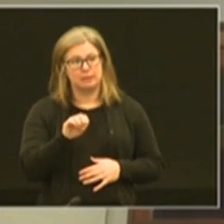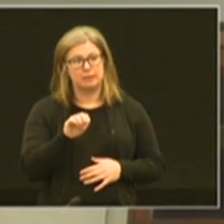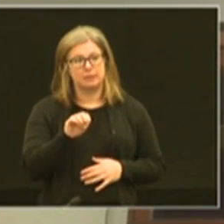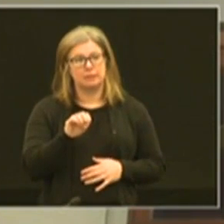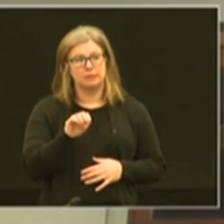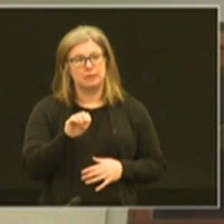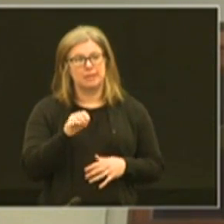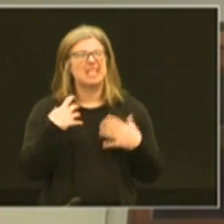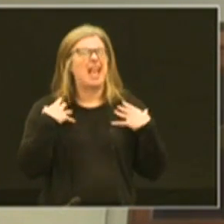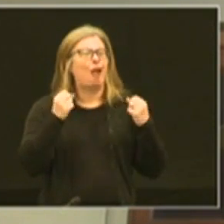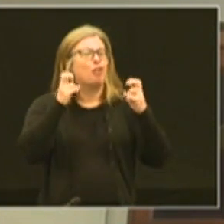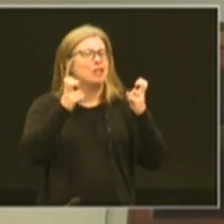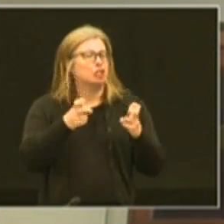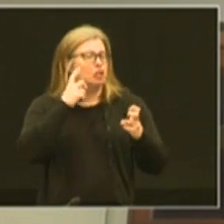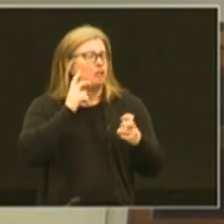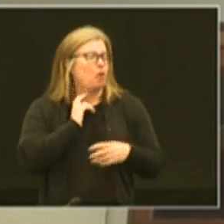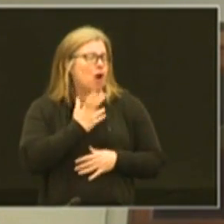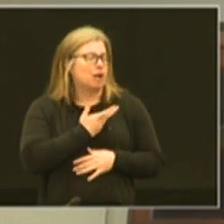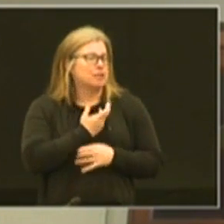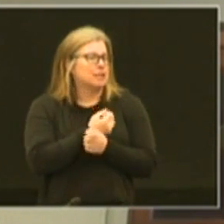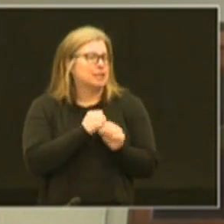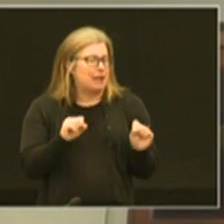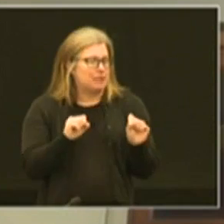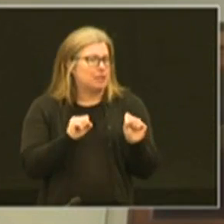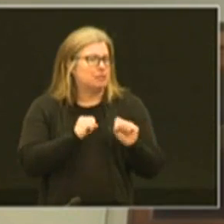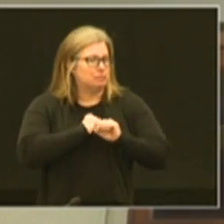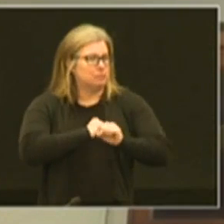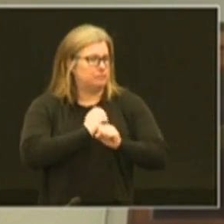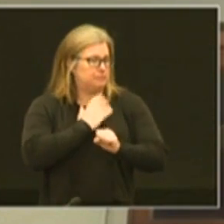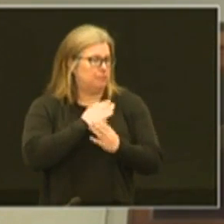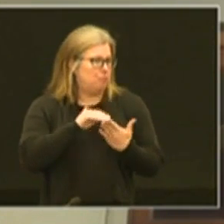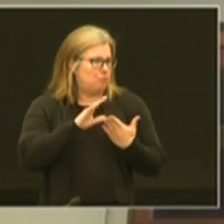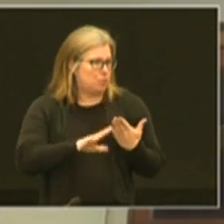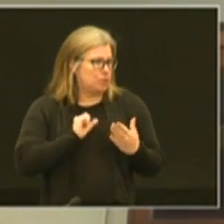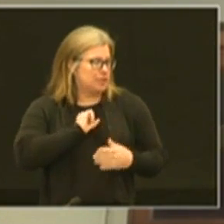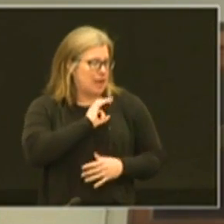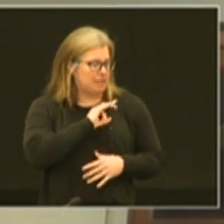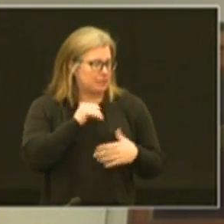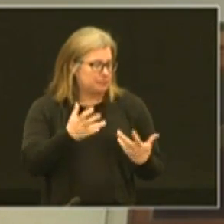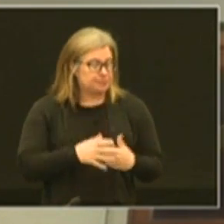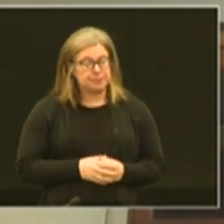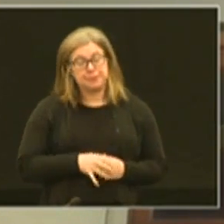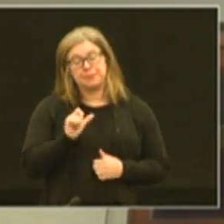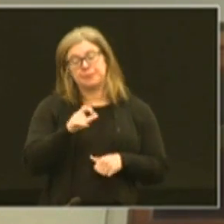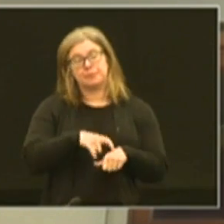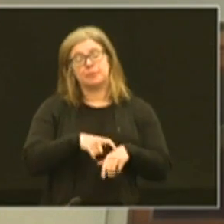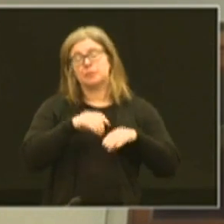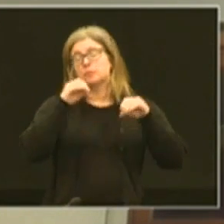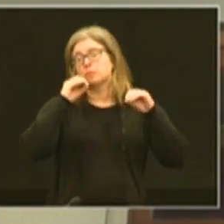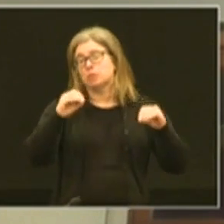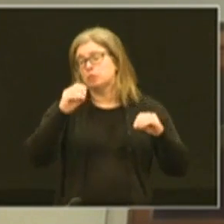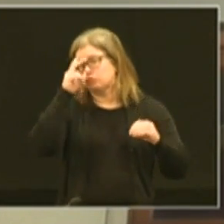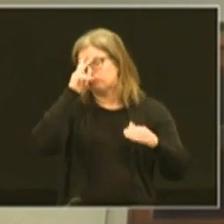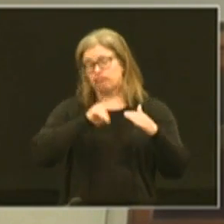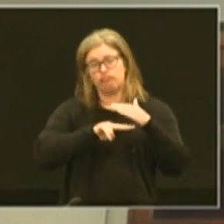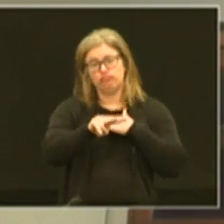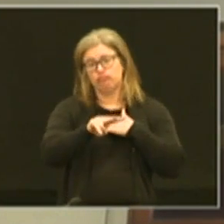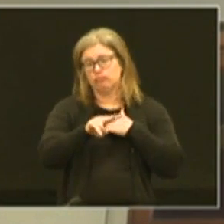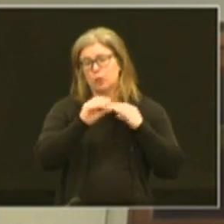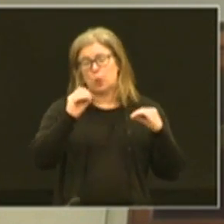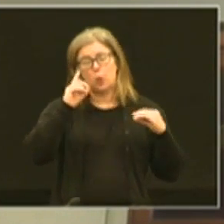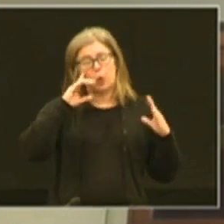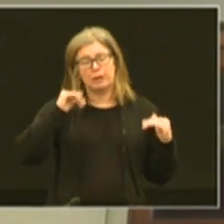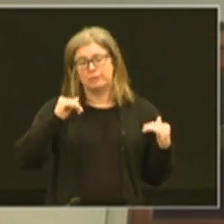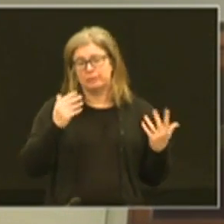as a health issue for us and the safety and security of our students and staff. At that time we had no anticipation at